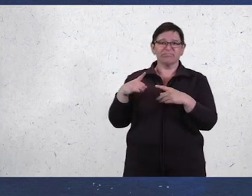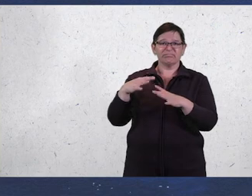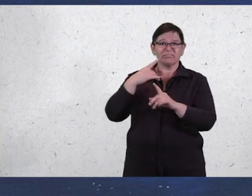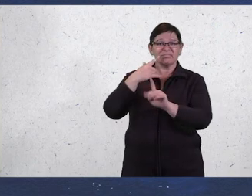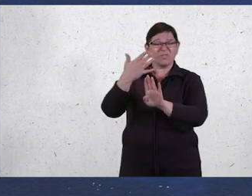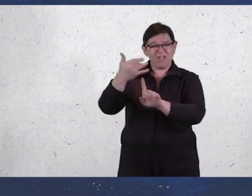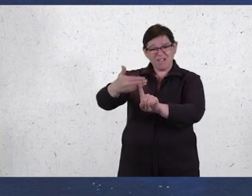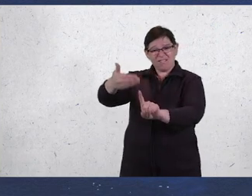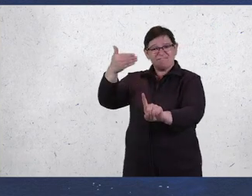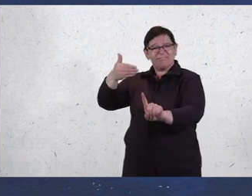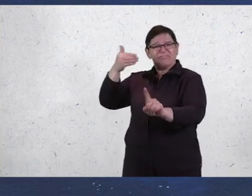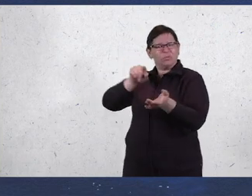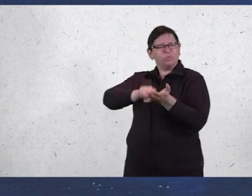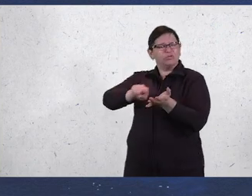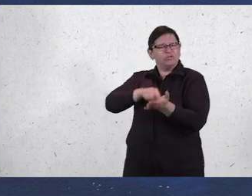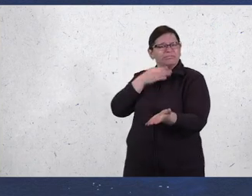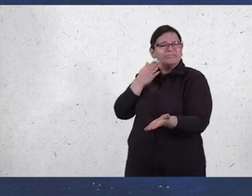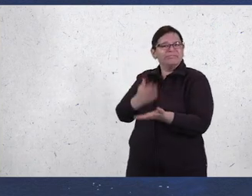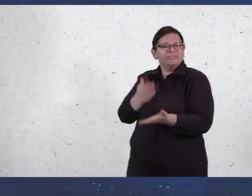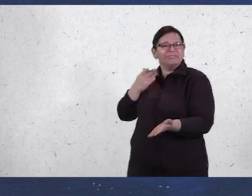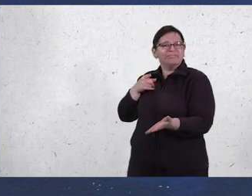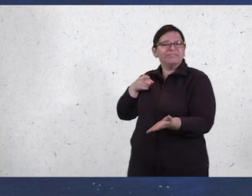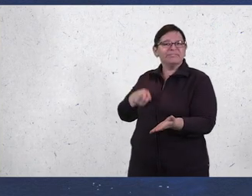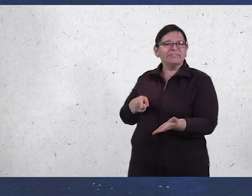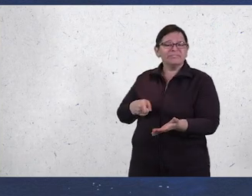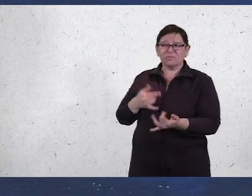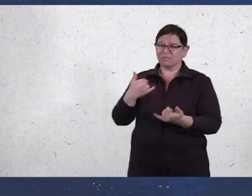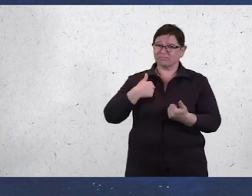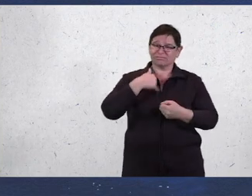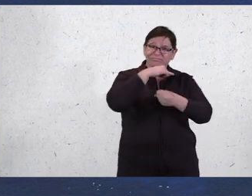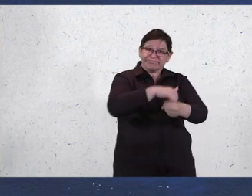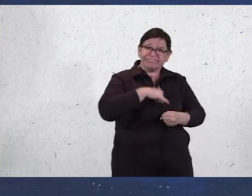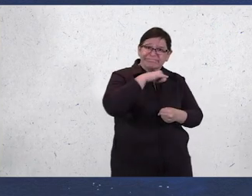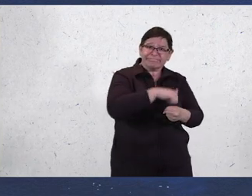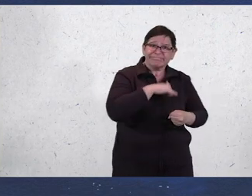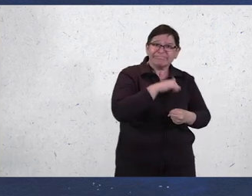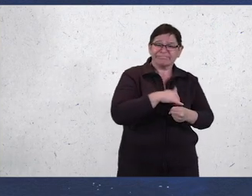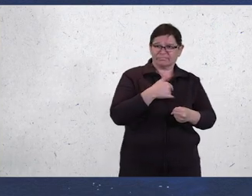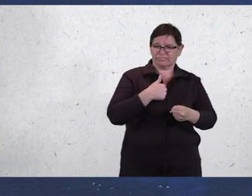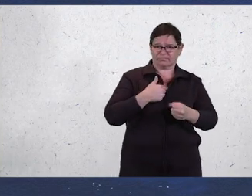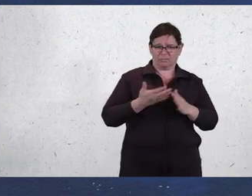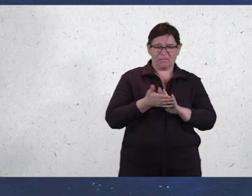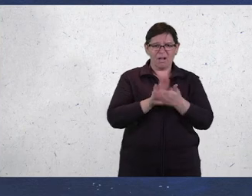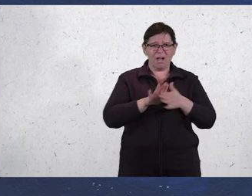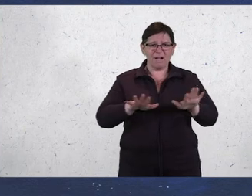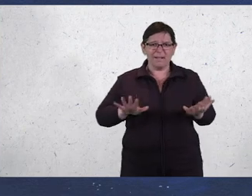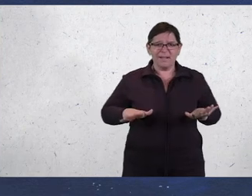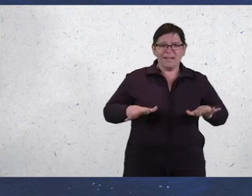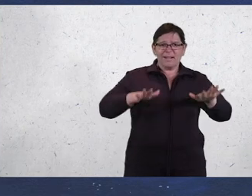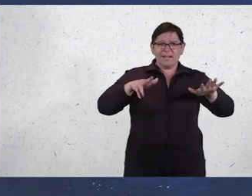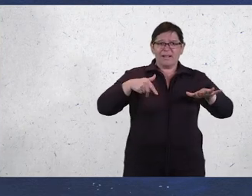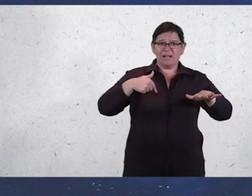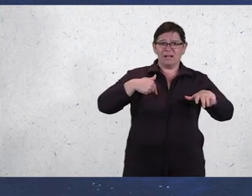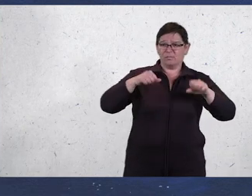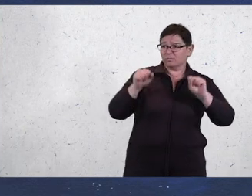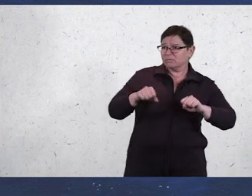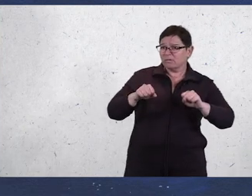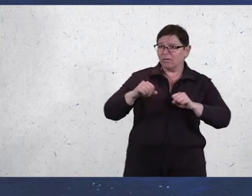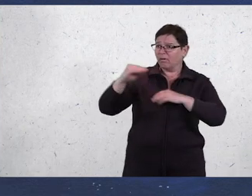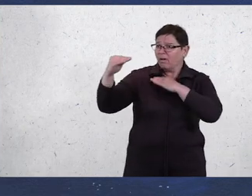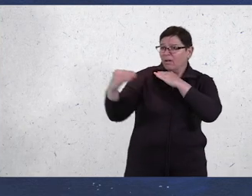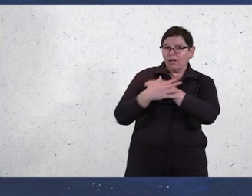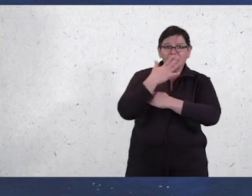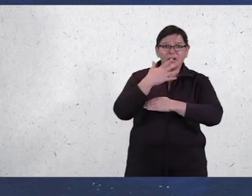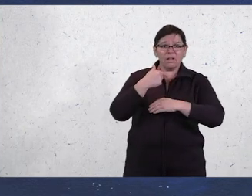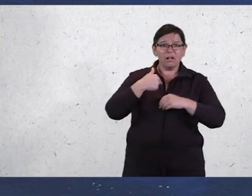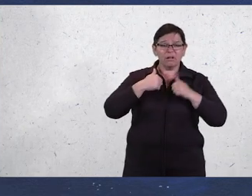based on previous recorded infectious outbreaks. For those of us already housebound, it generated a lot of anxiety. There was not only